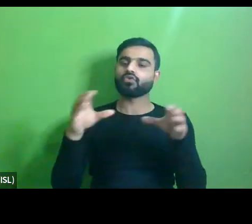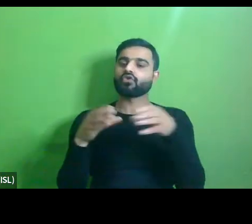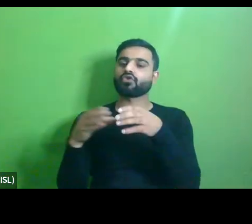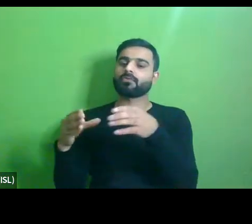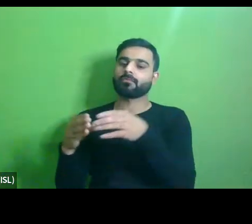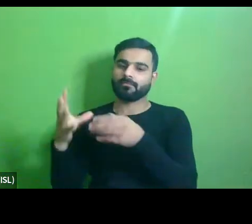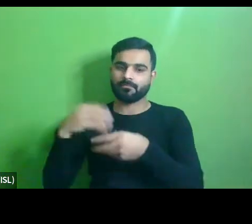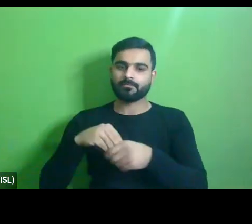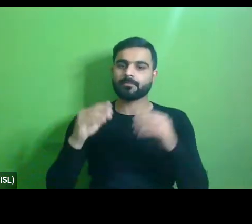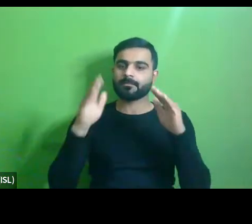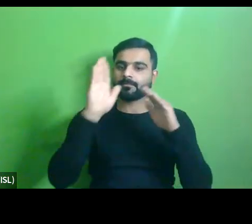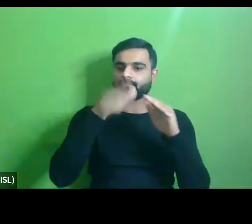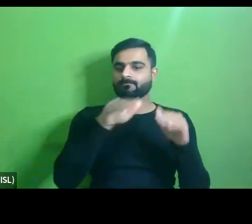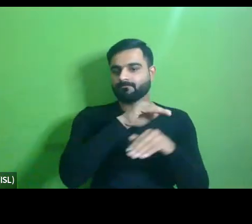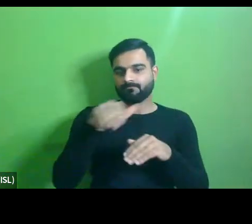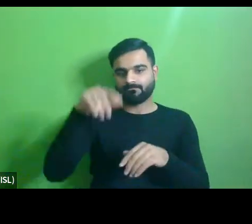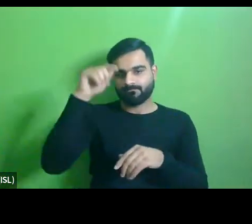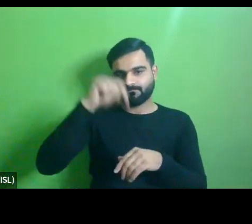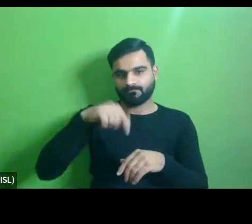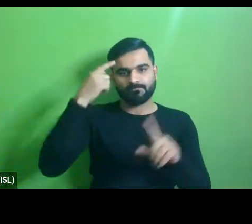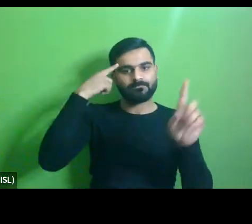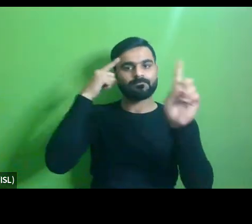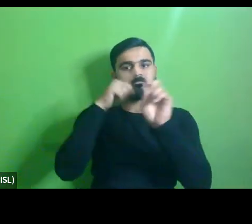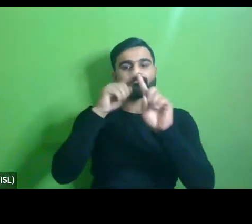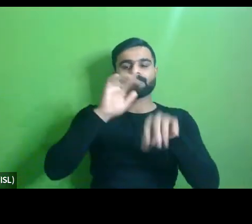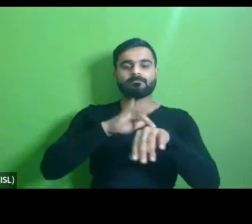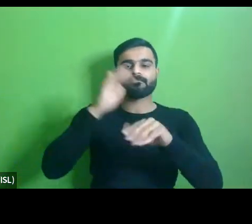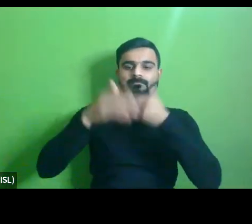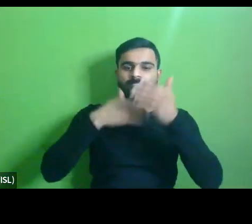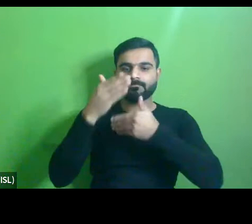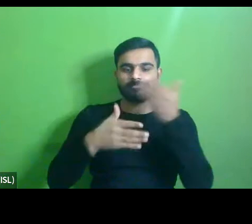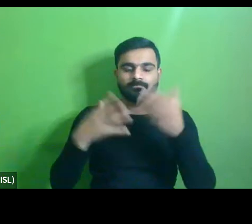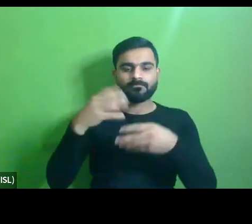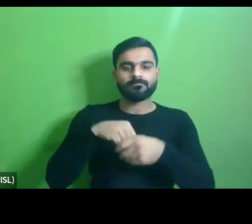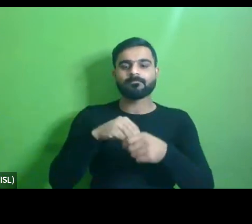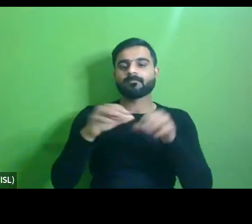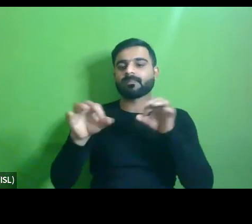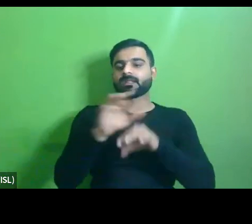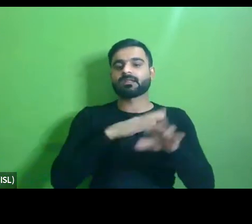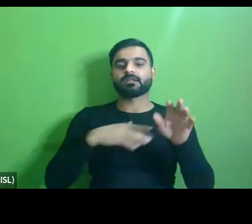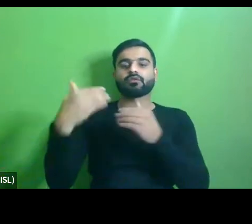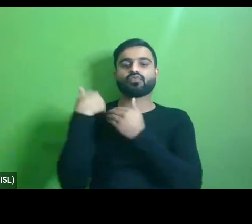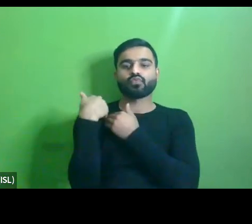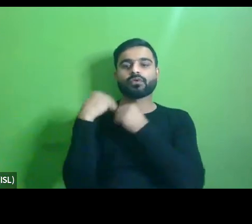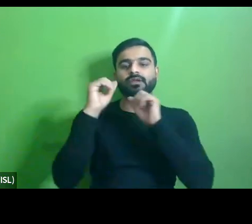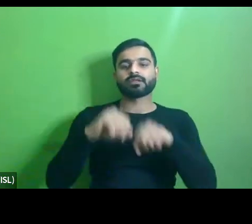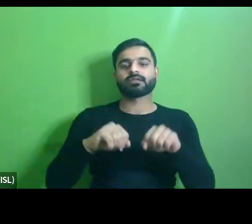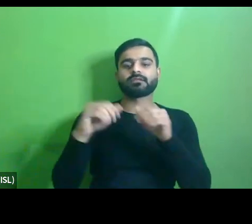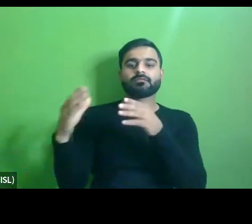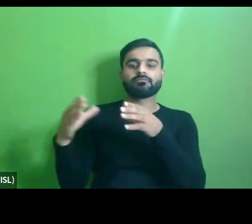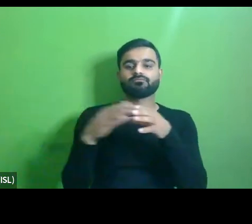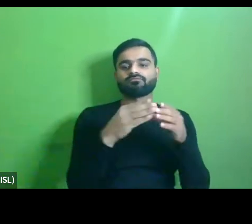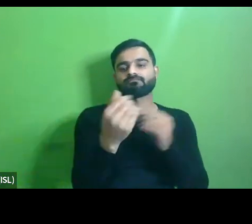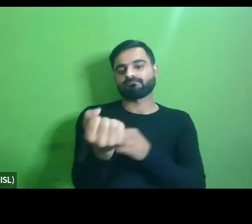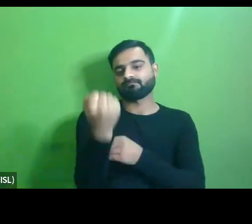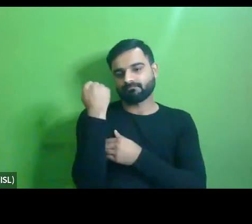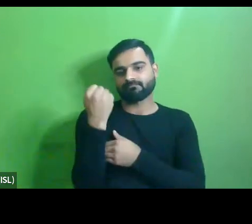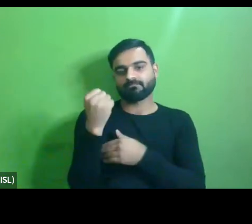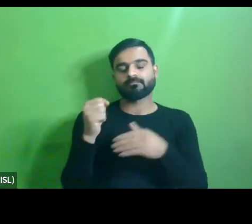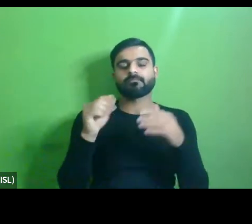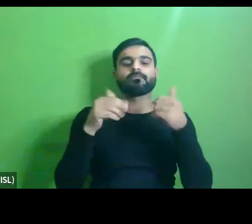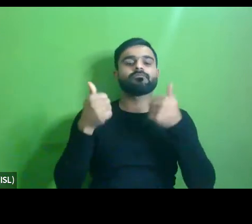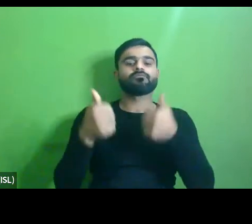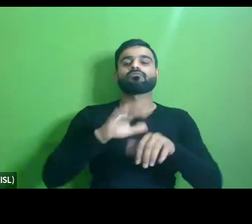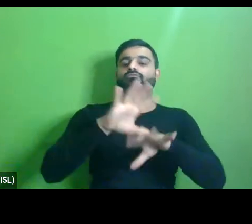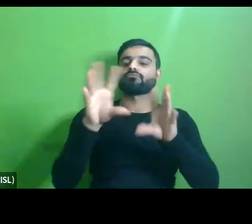The webinar today aims to sensitize and motivate city authorities to prioritize the rights and well-being of